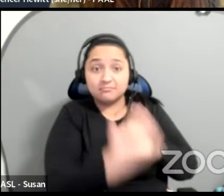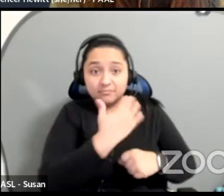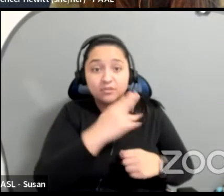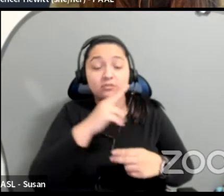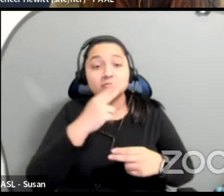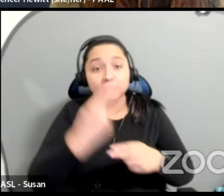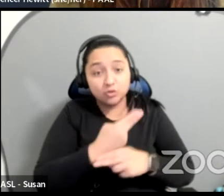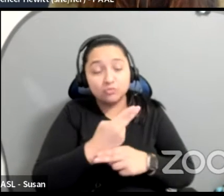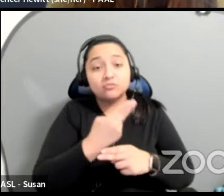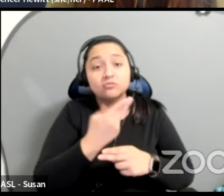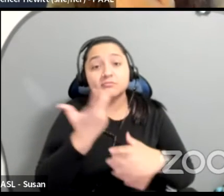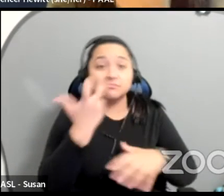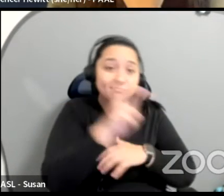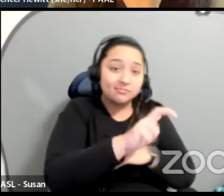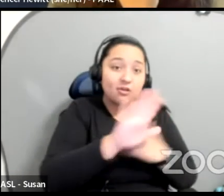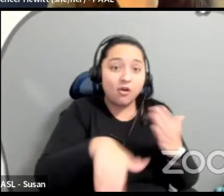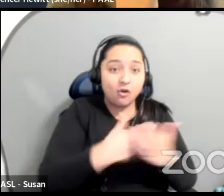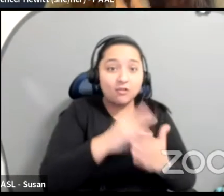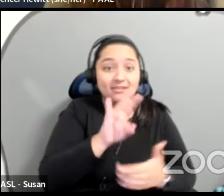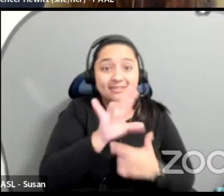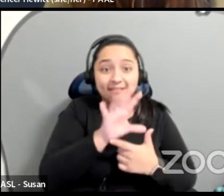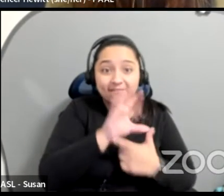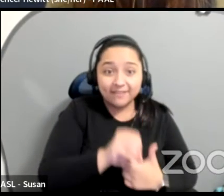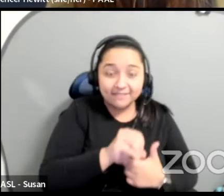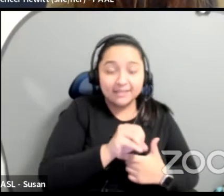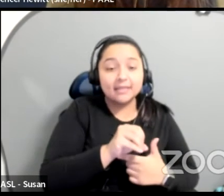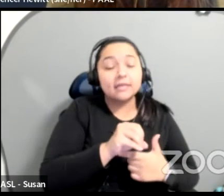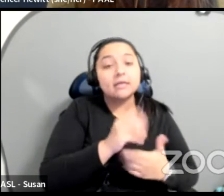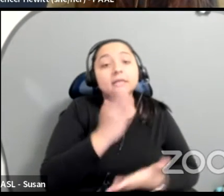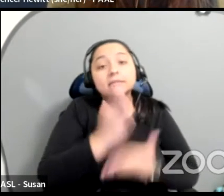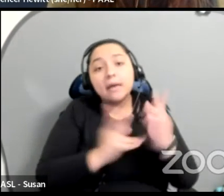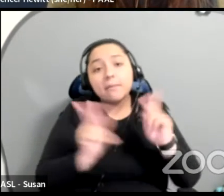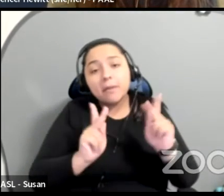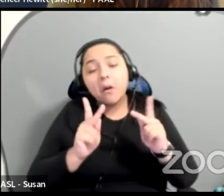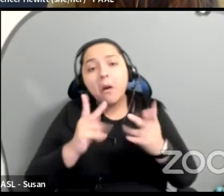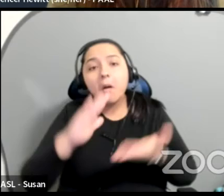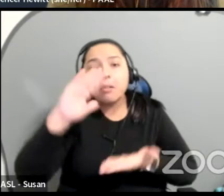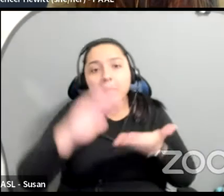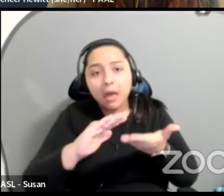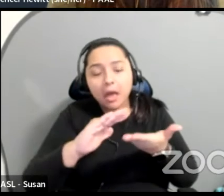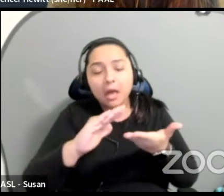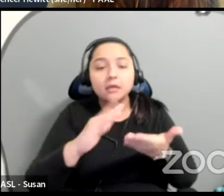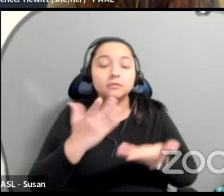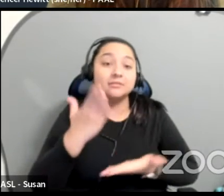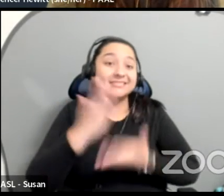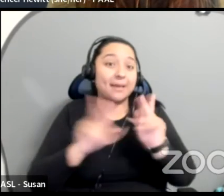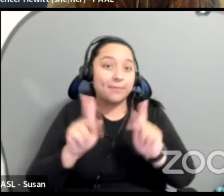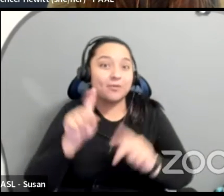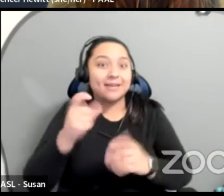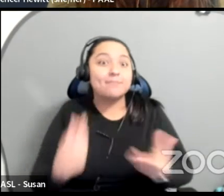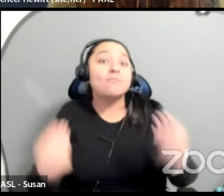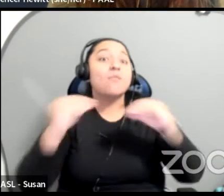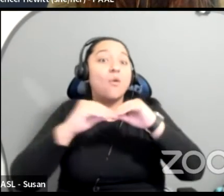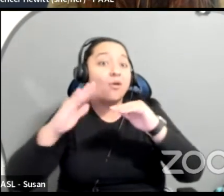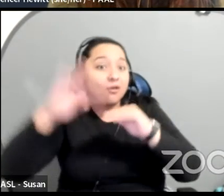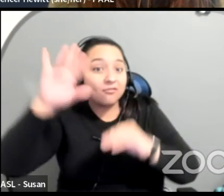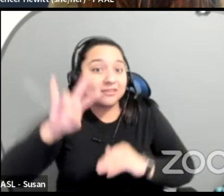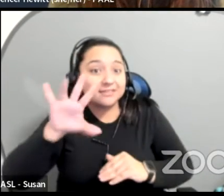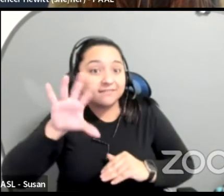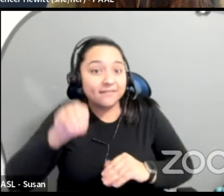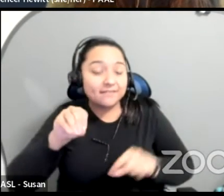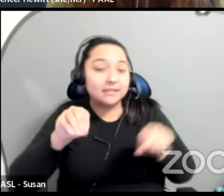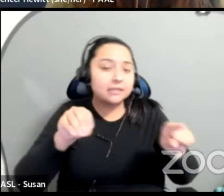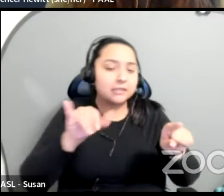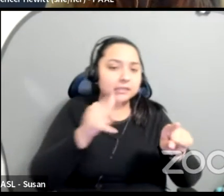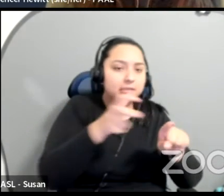use less. And so, and then some people needed more. And then I was able to reallocate the funds and cover the people that needed more in